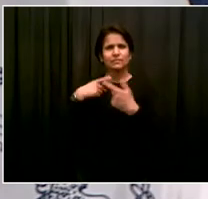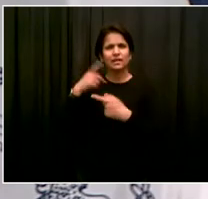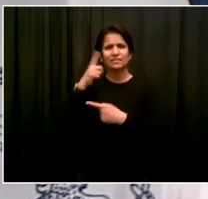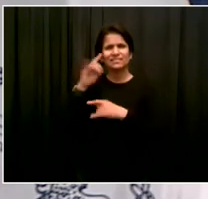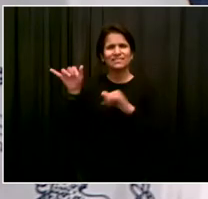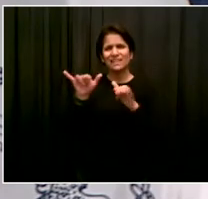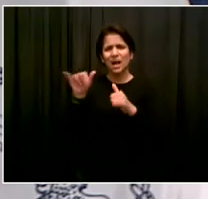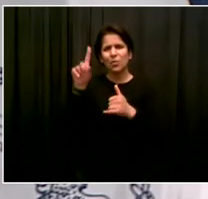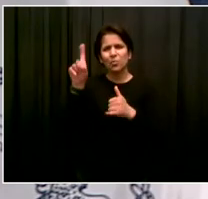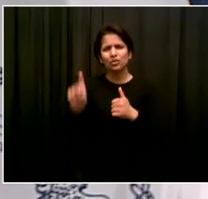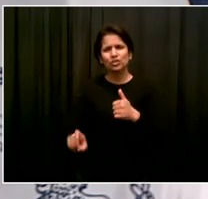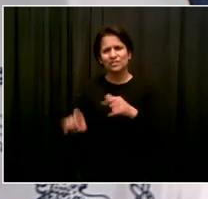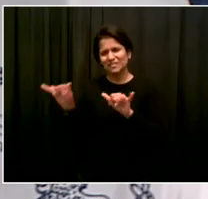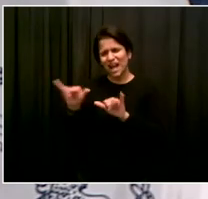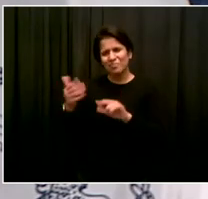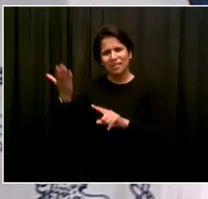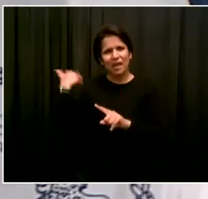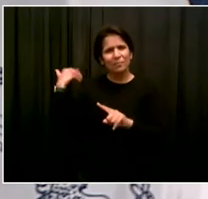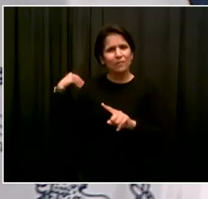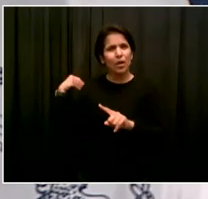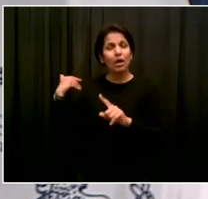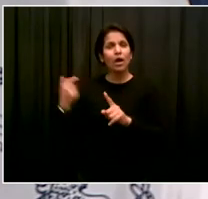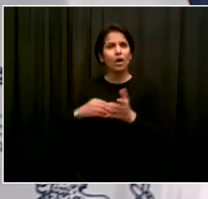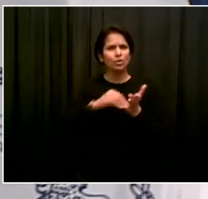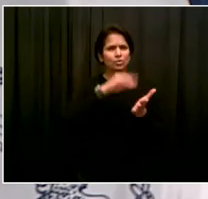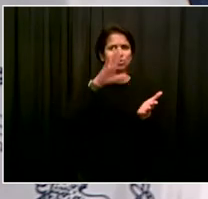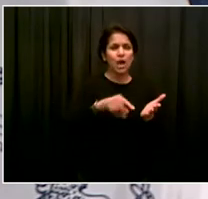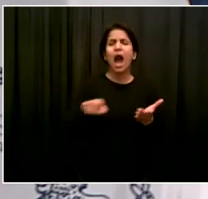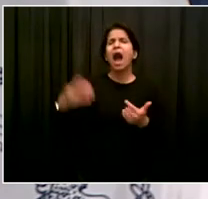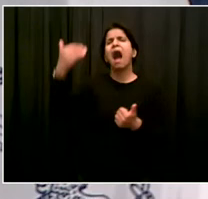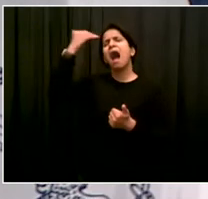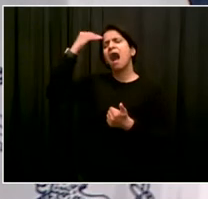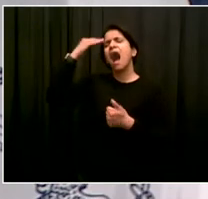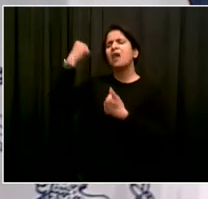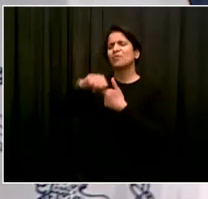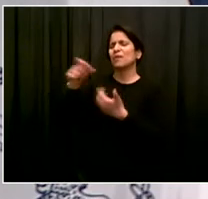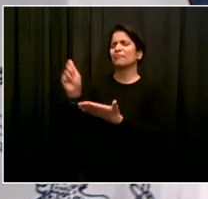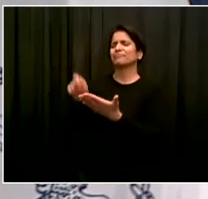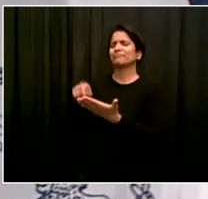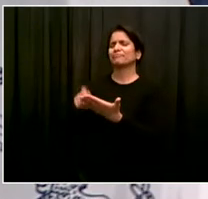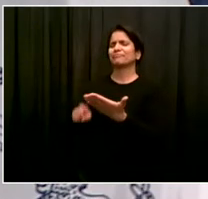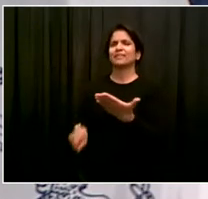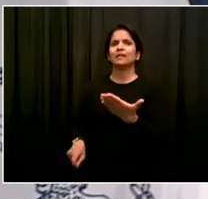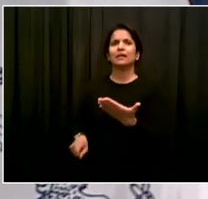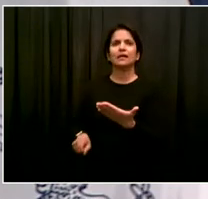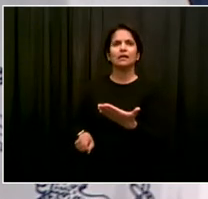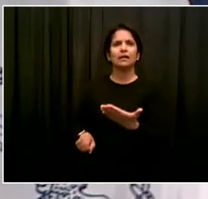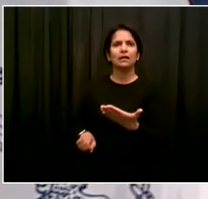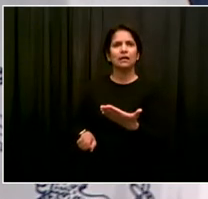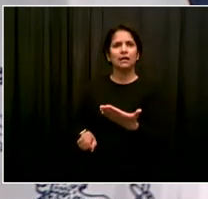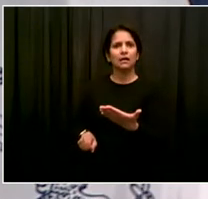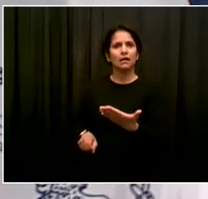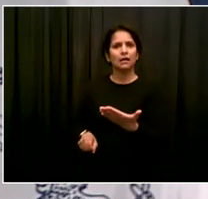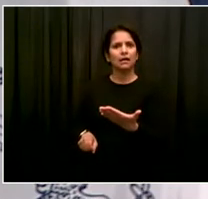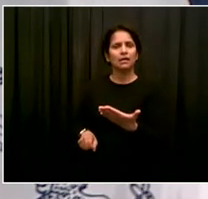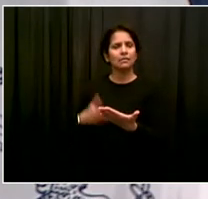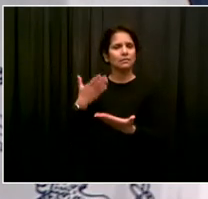with other aspects of the tests that have obviously changed this year, including the fact that they're completely optional,